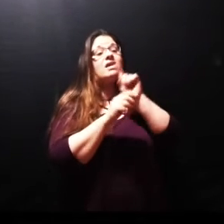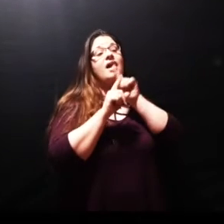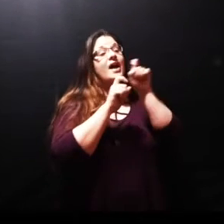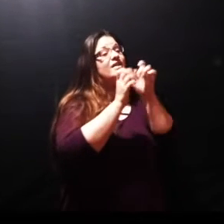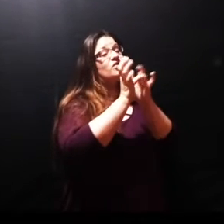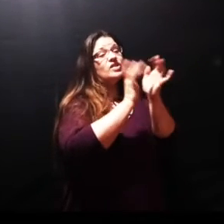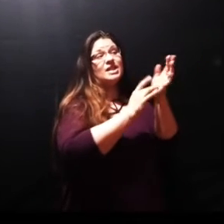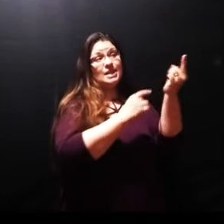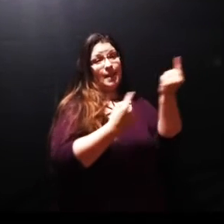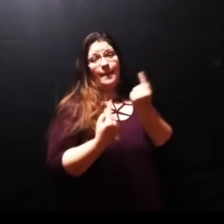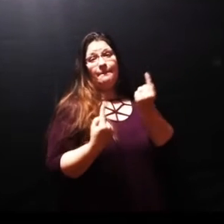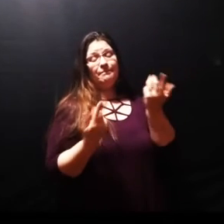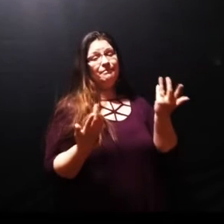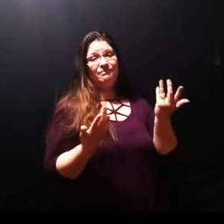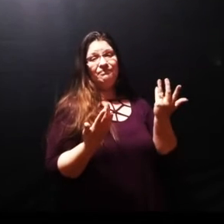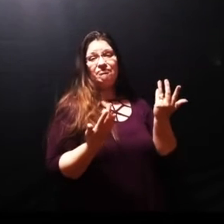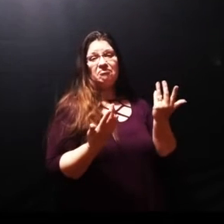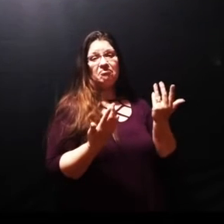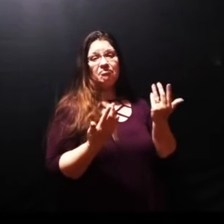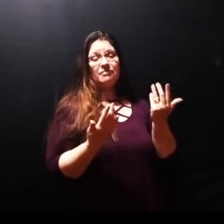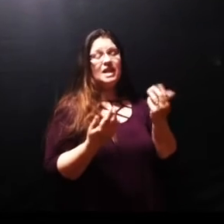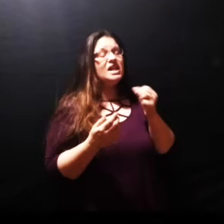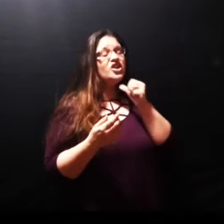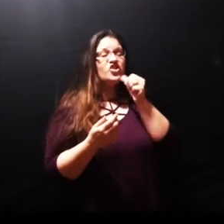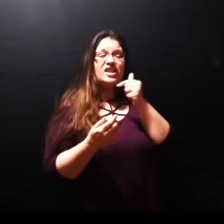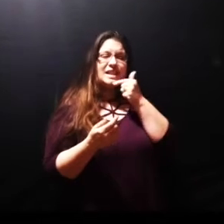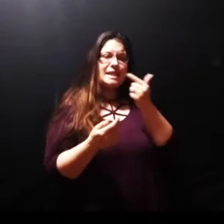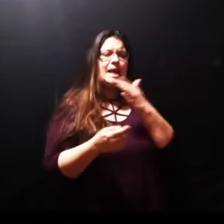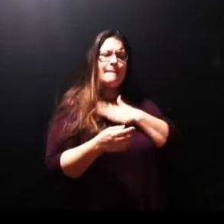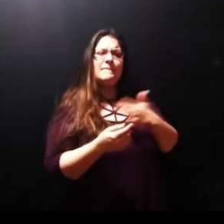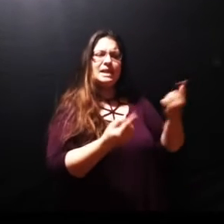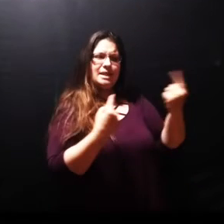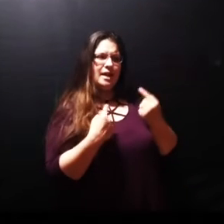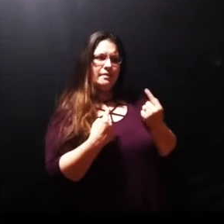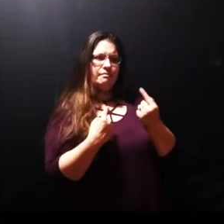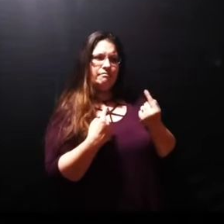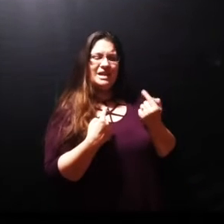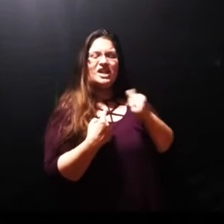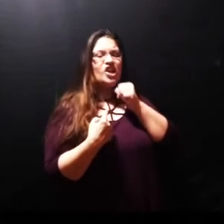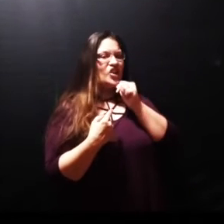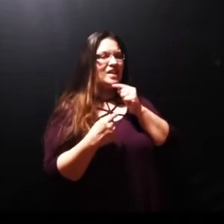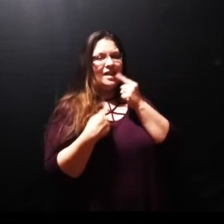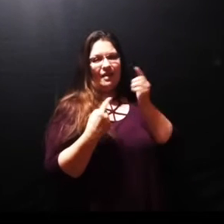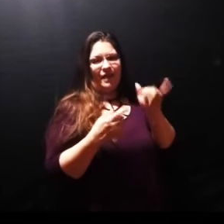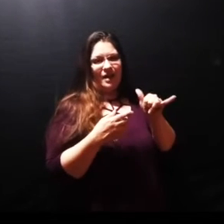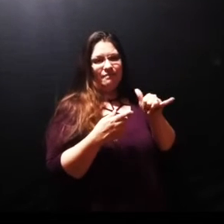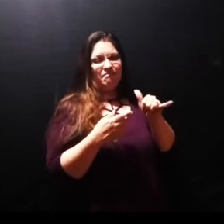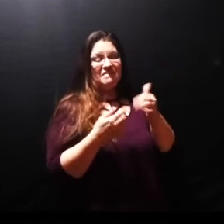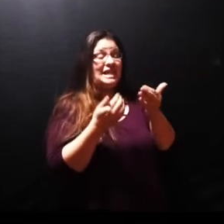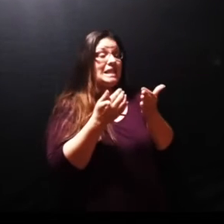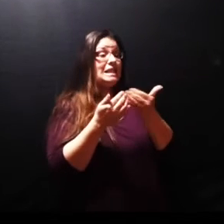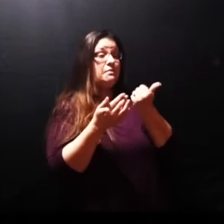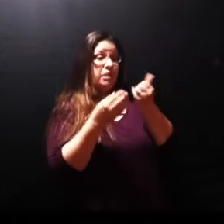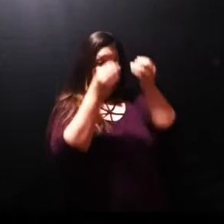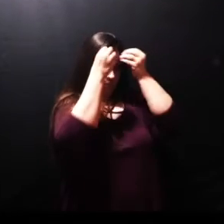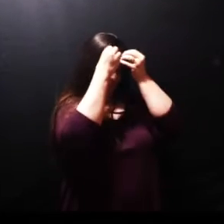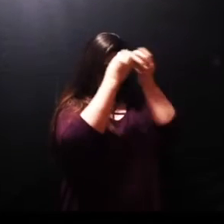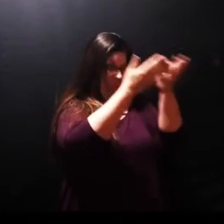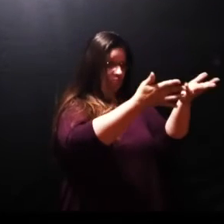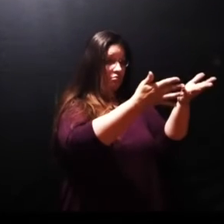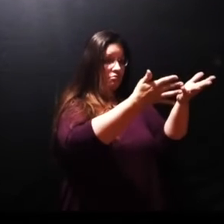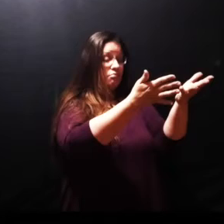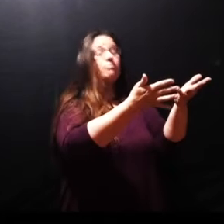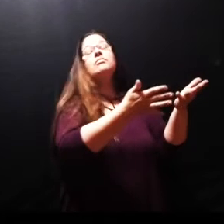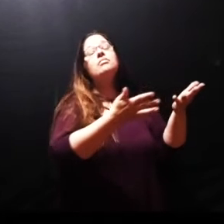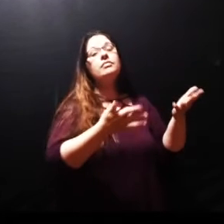they don't say Lord the one whom you love is sick please come and help him they don't ask they simply